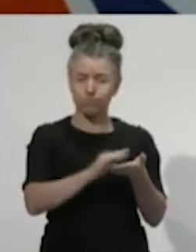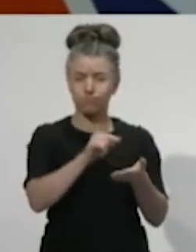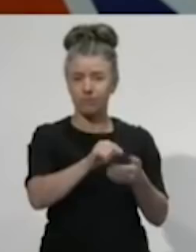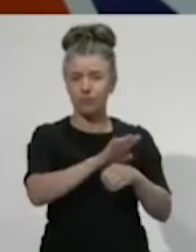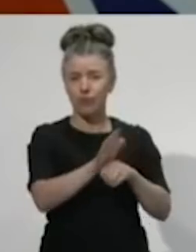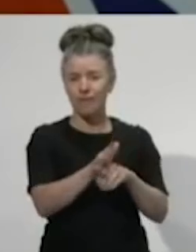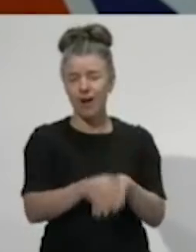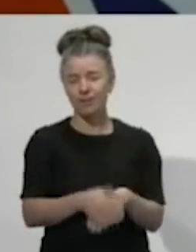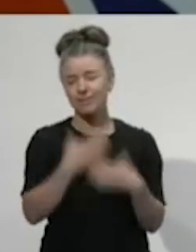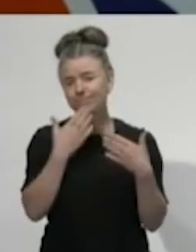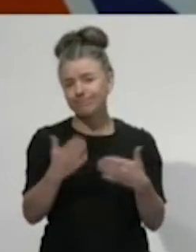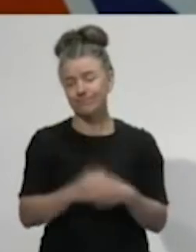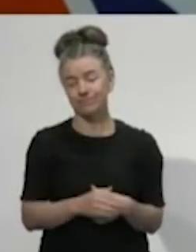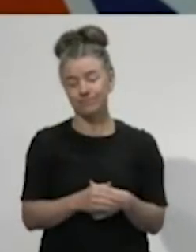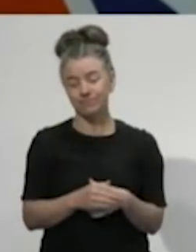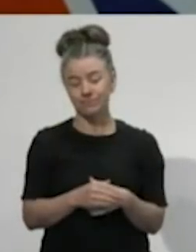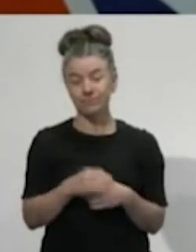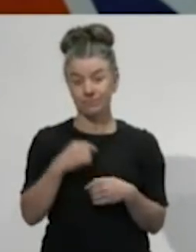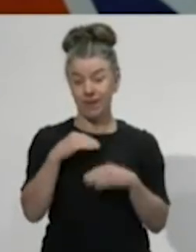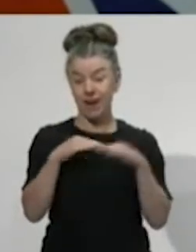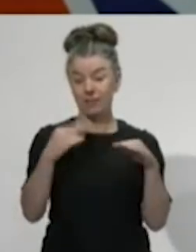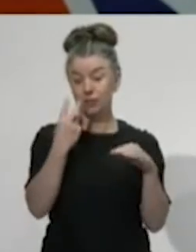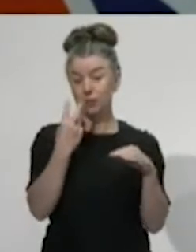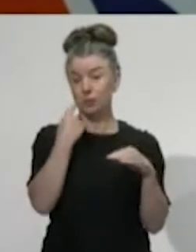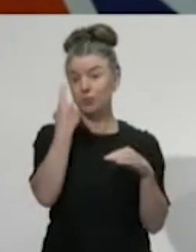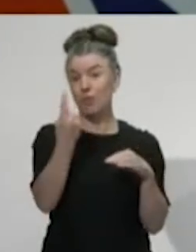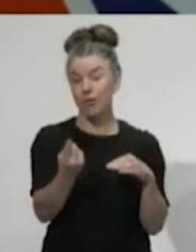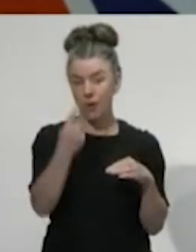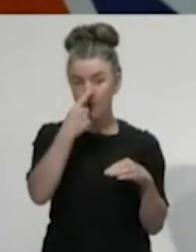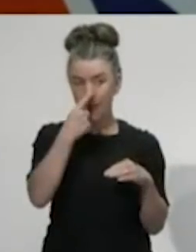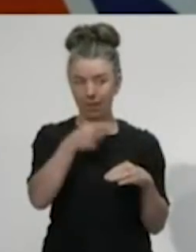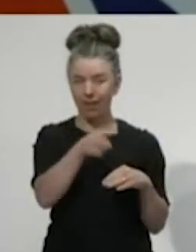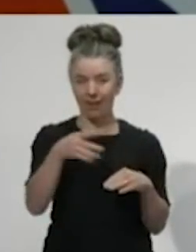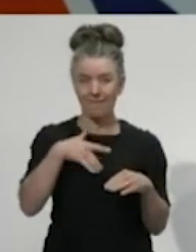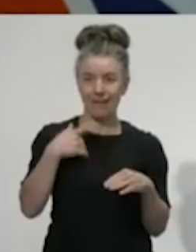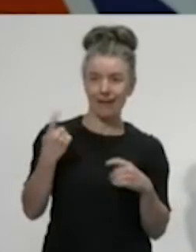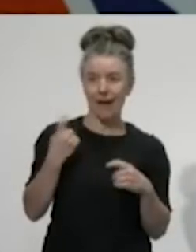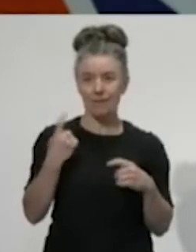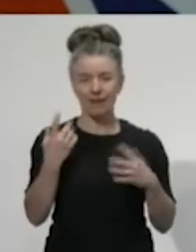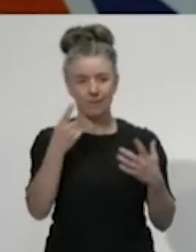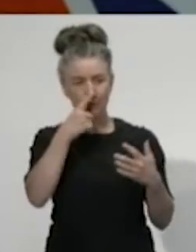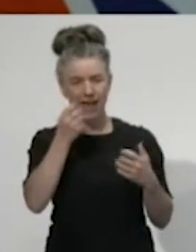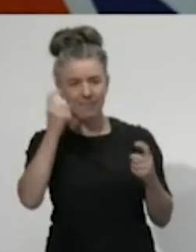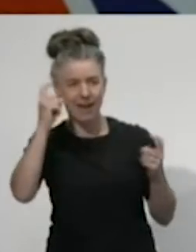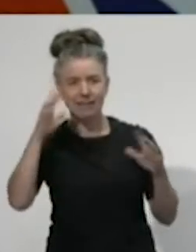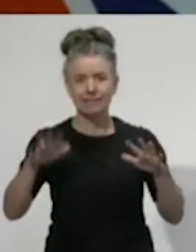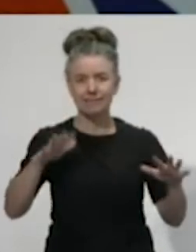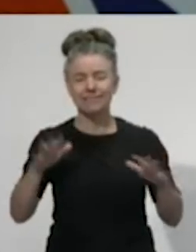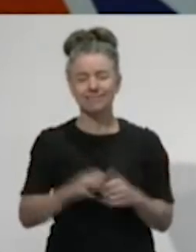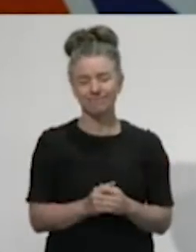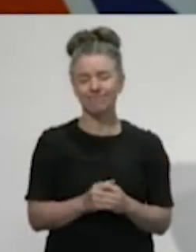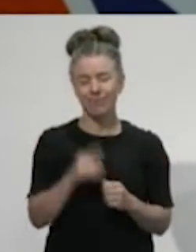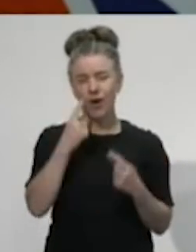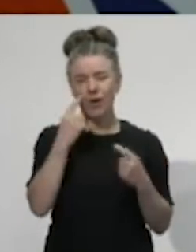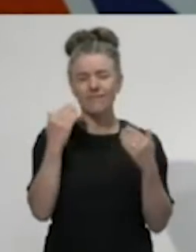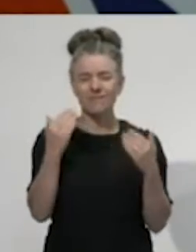As we prepare for Level 2 tomorrow, the sense of anticipation is both palpable and understandable. We're looking forward to